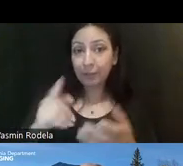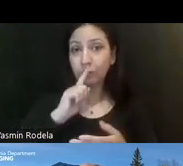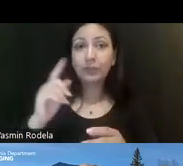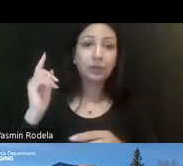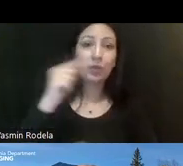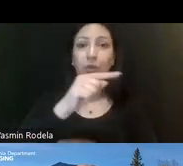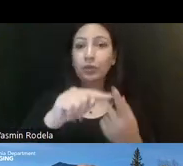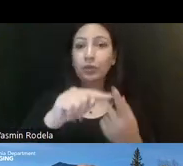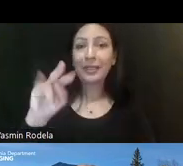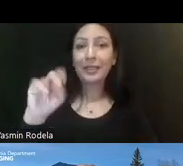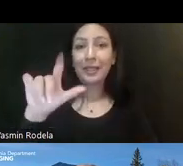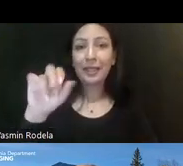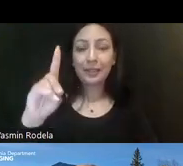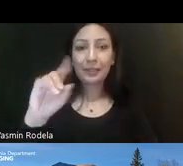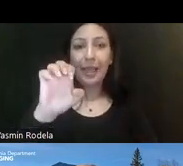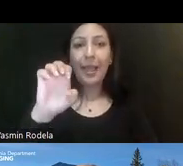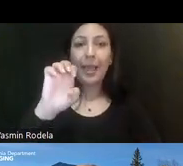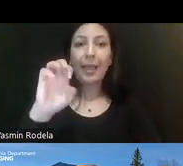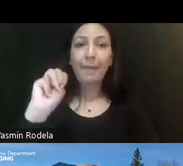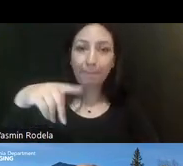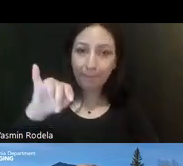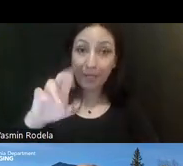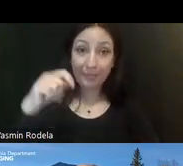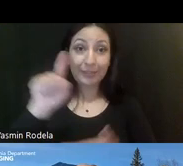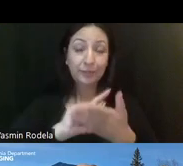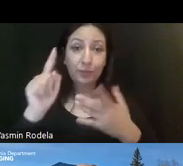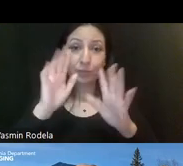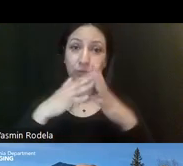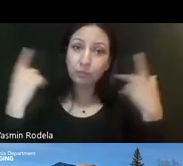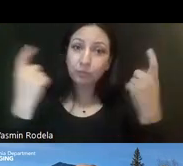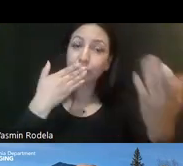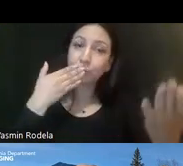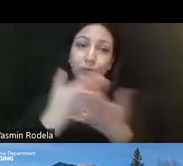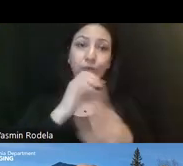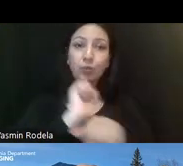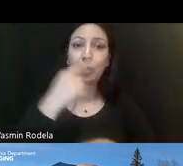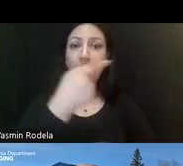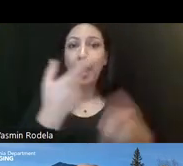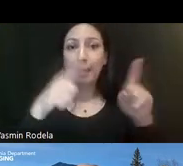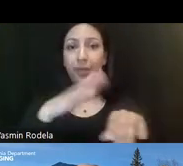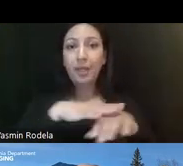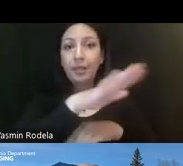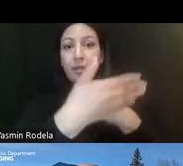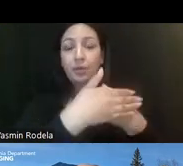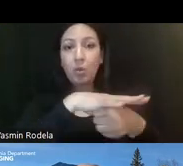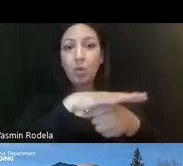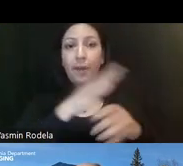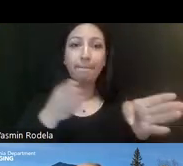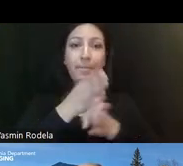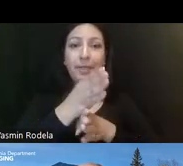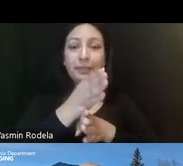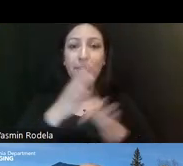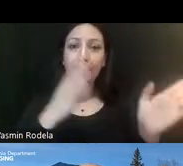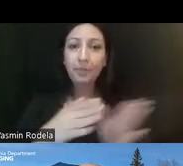Empire this week to celebrate the great work happening there on their local master plan for aging